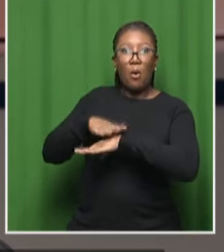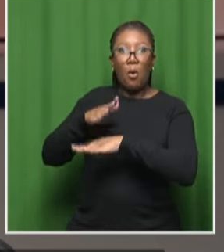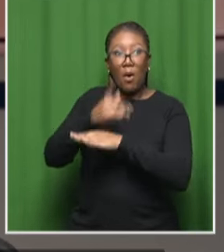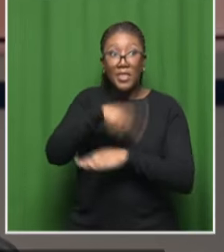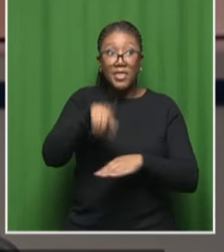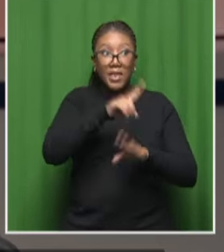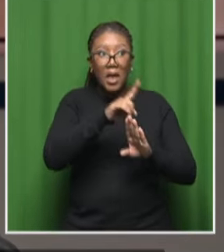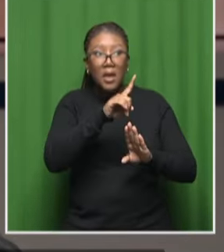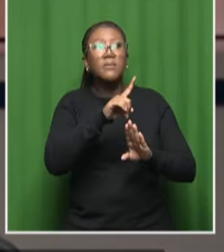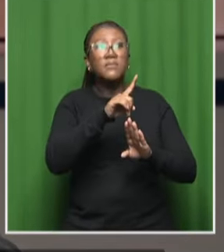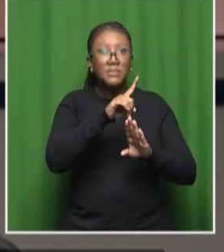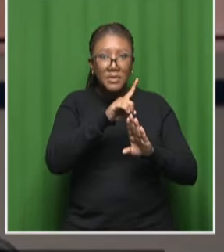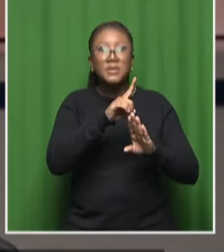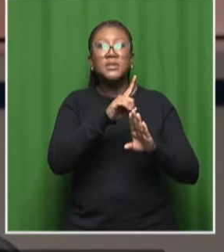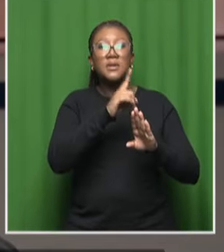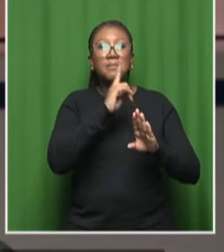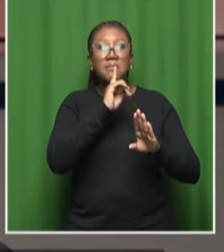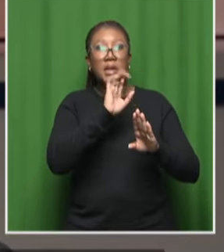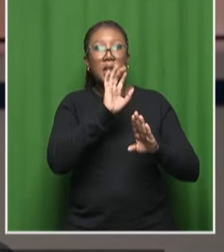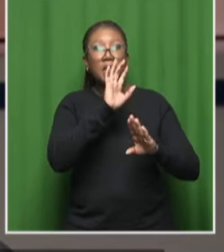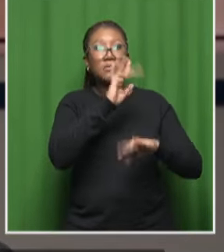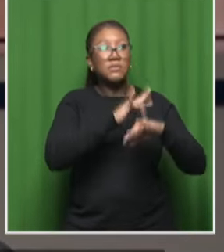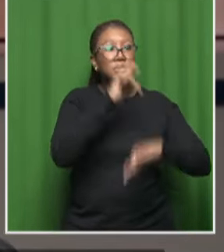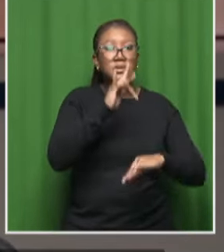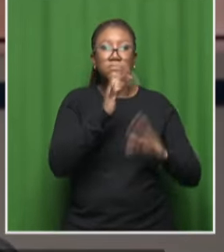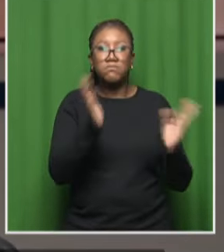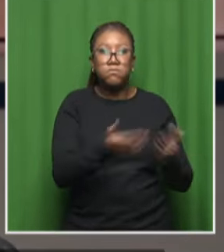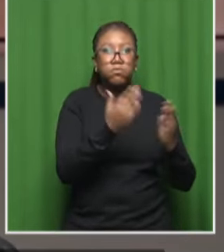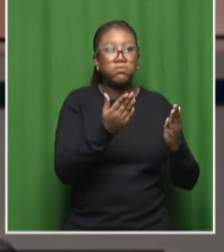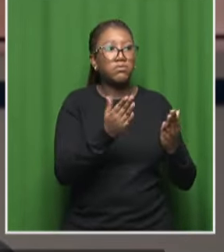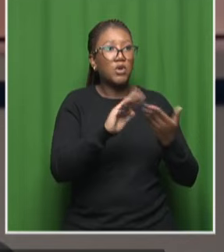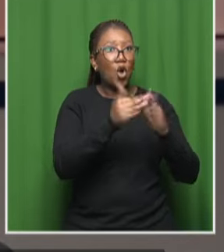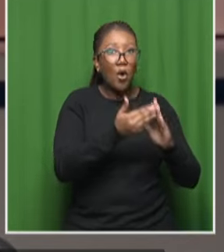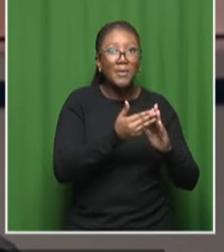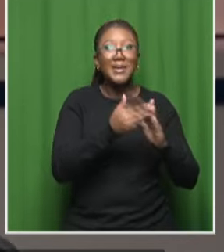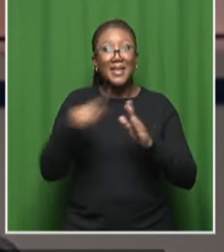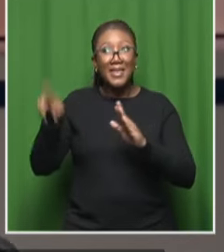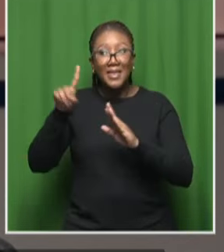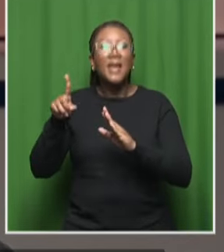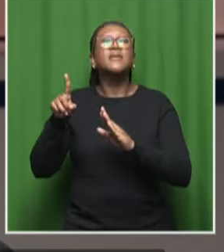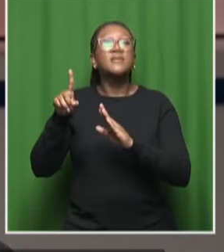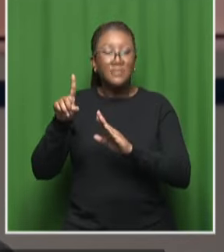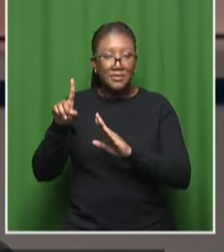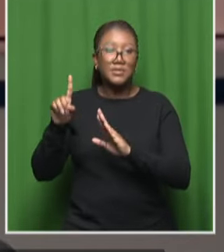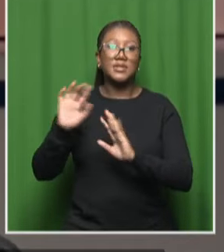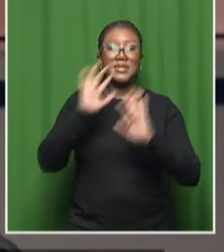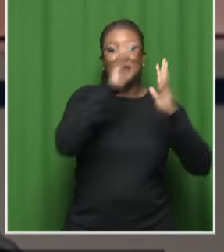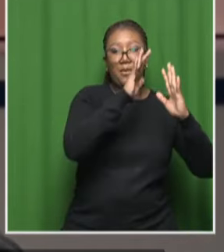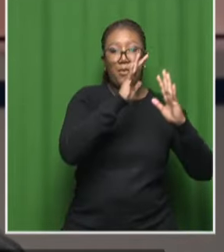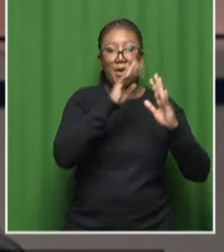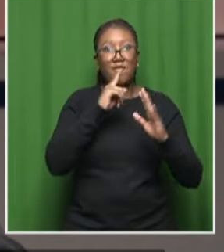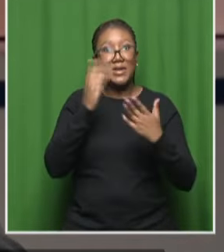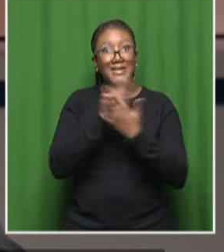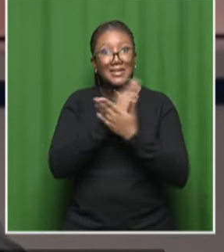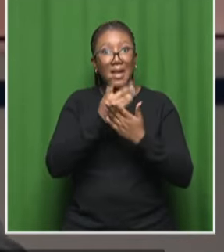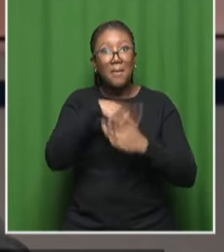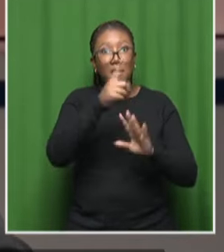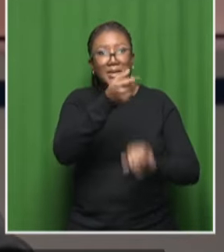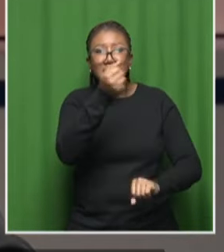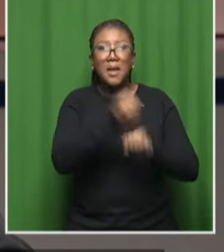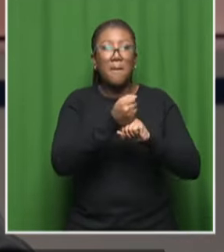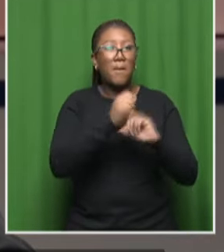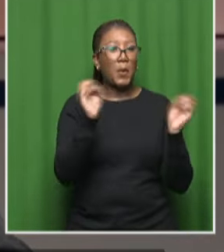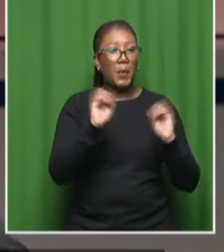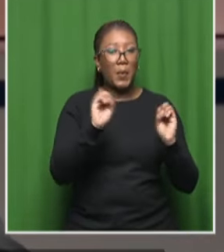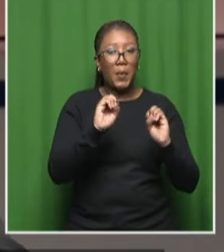them and celebrate them in that manner and also just put them out there because I know that these people do not necessarily have the support that they need so